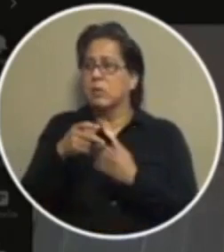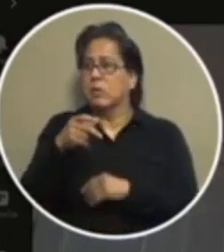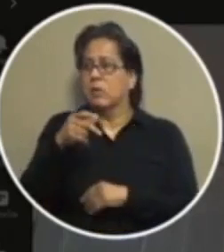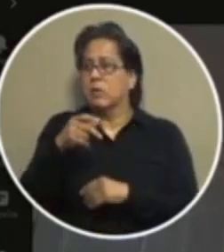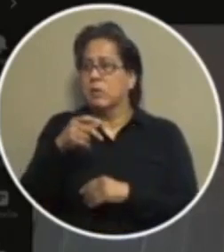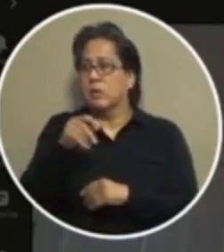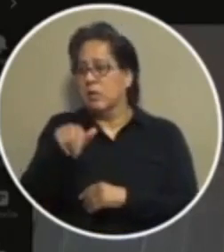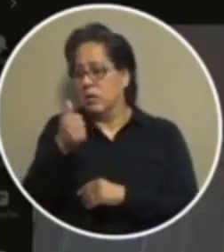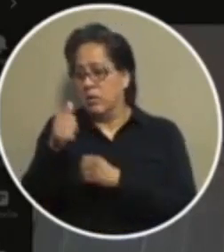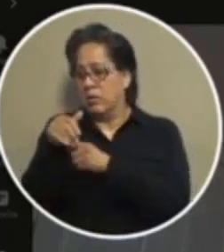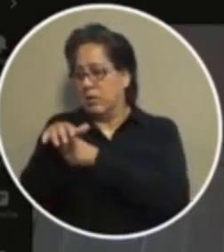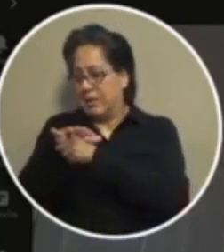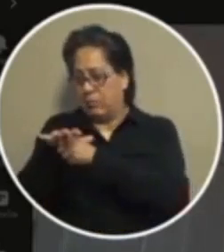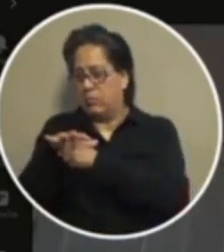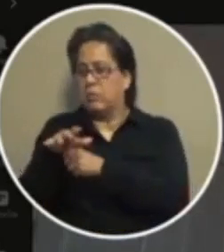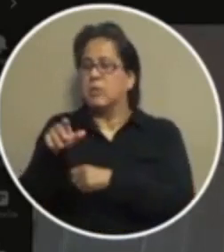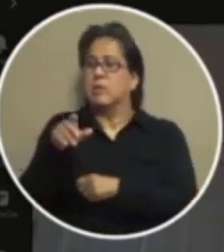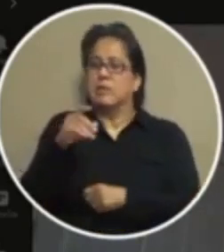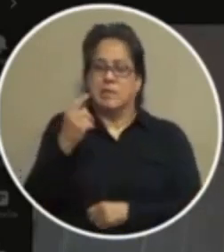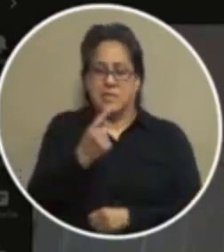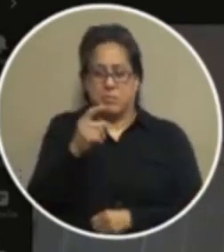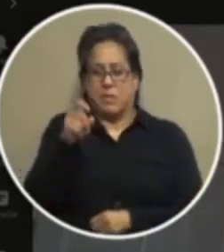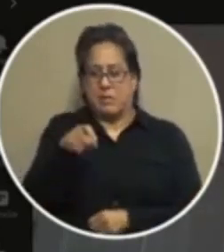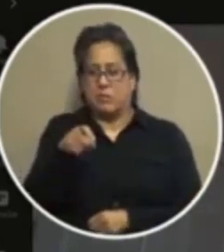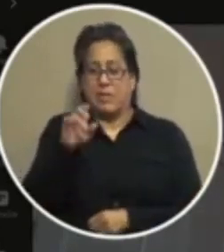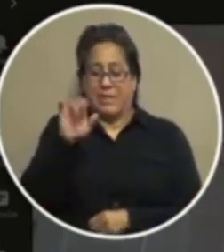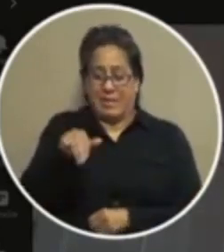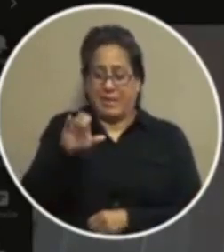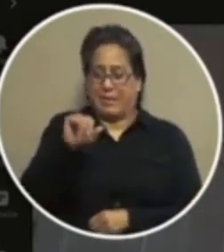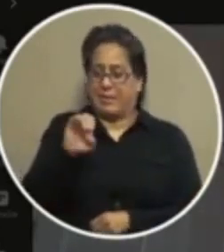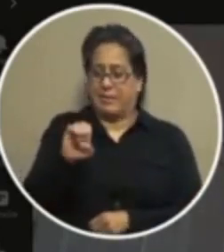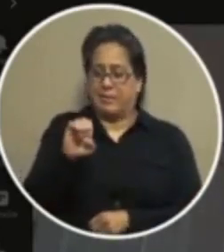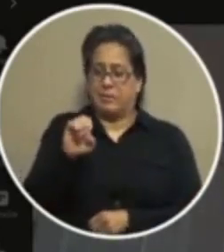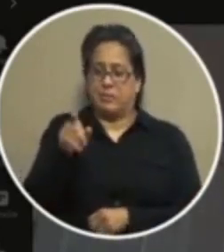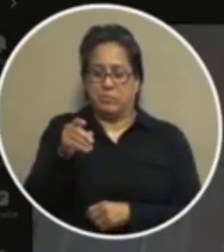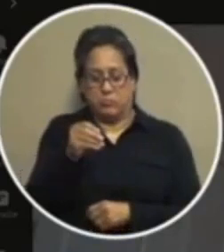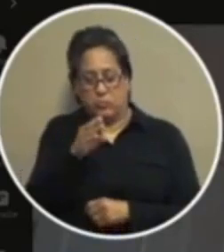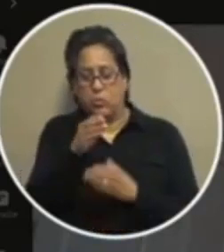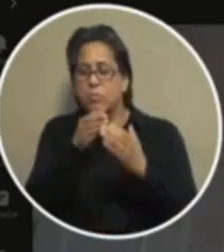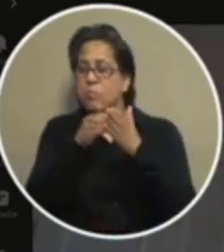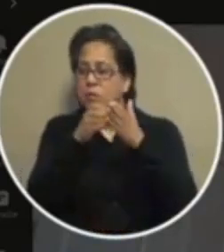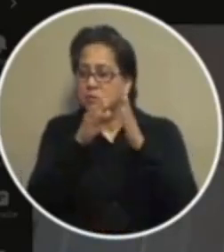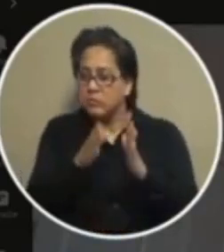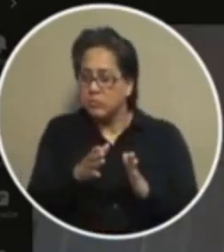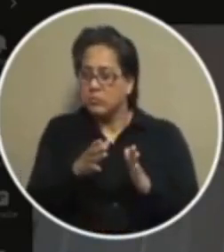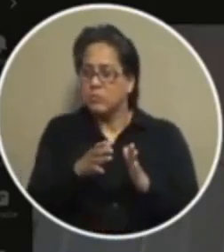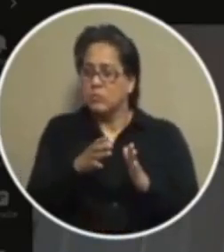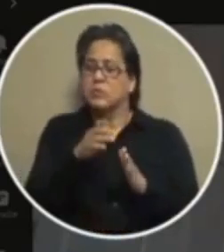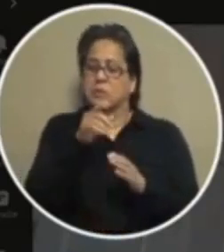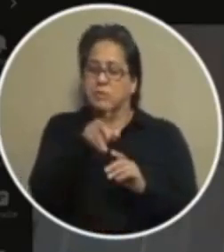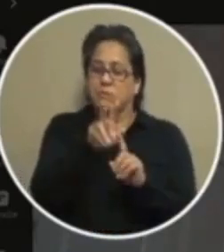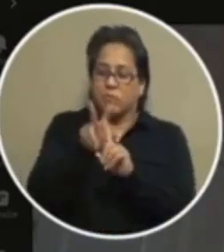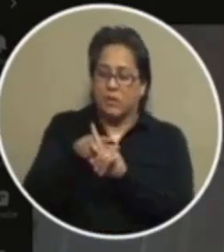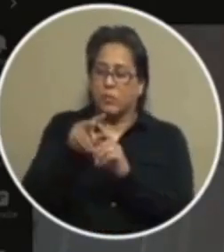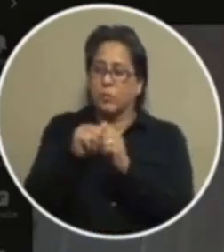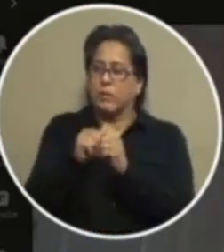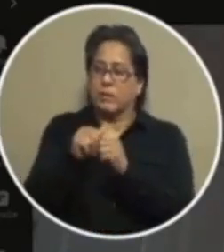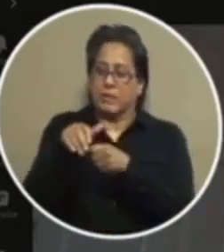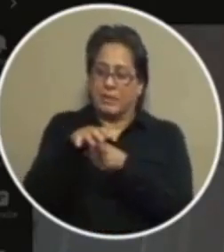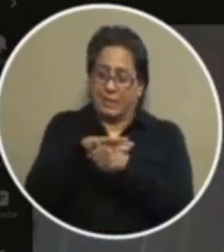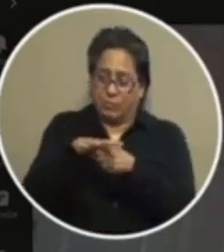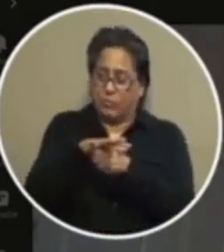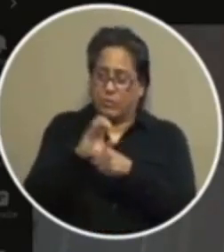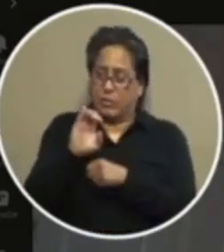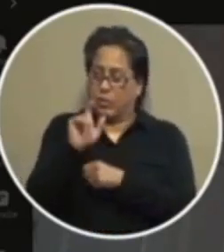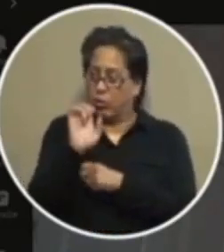talked about that somebody has to get that case to the prosecutor so the prosecutor can file it with the district with the county